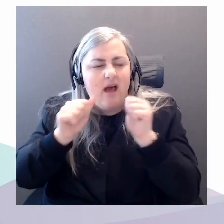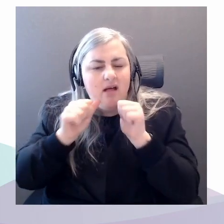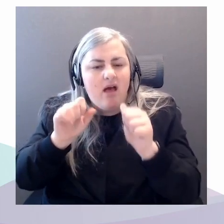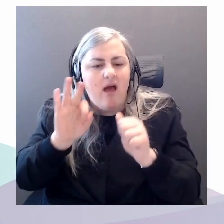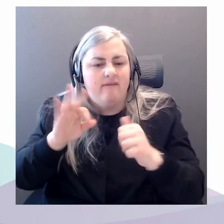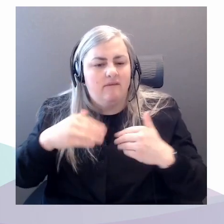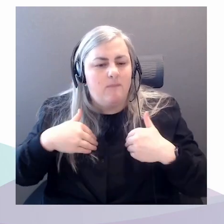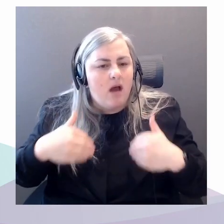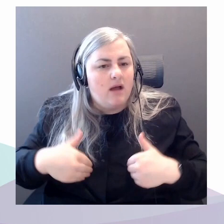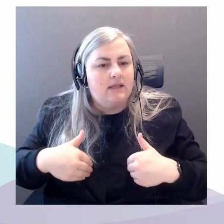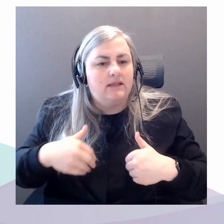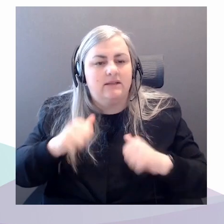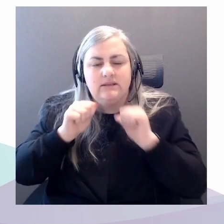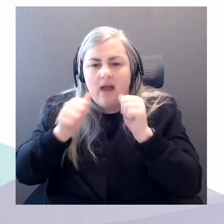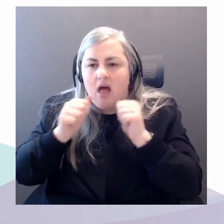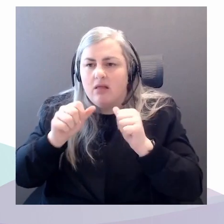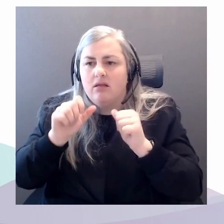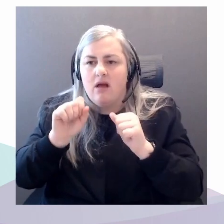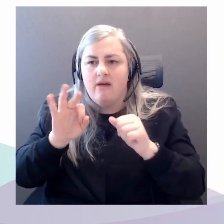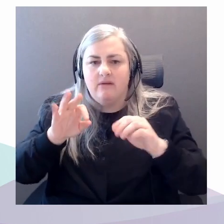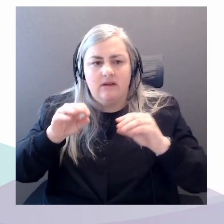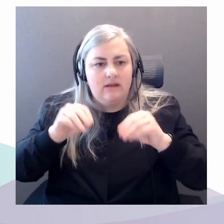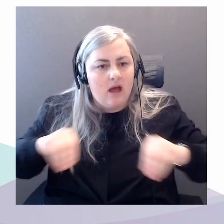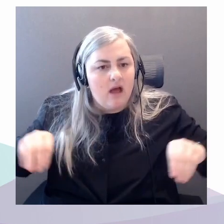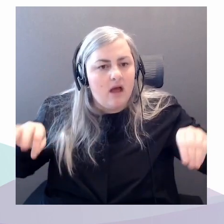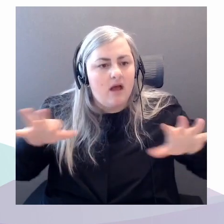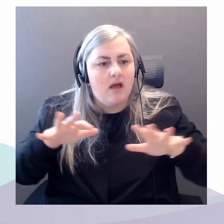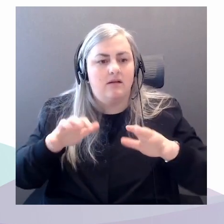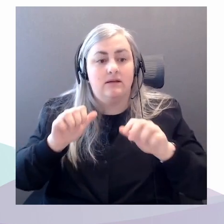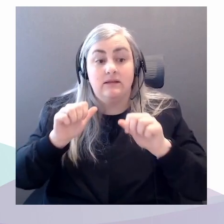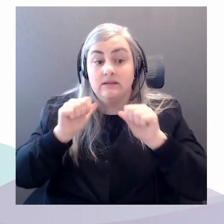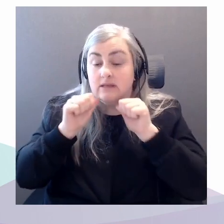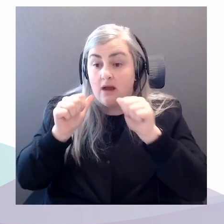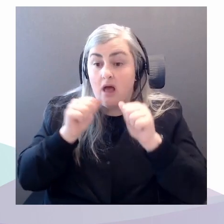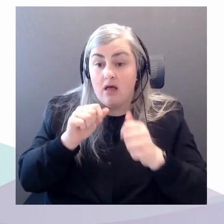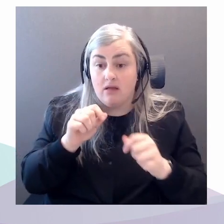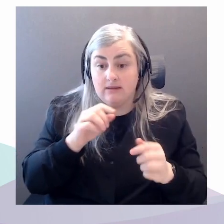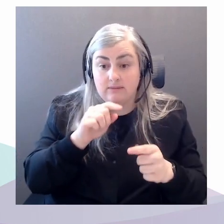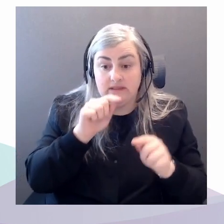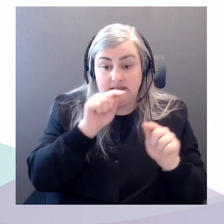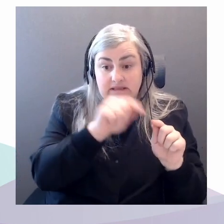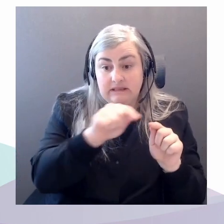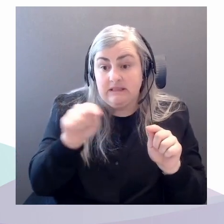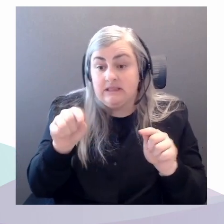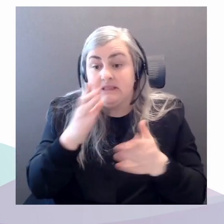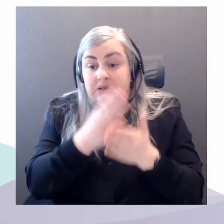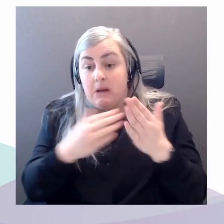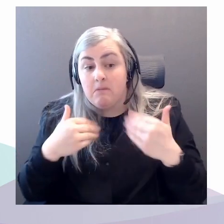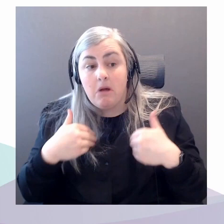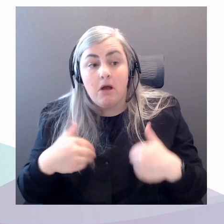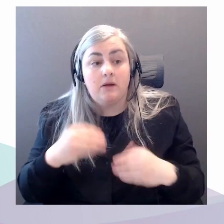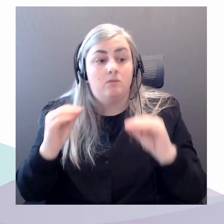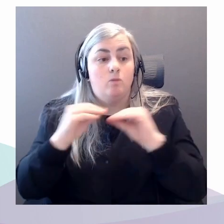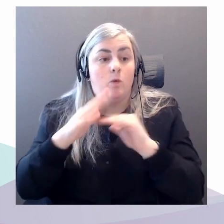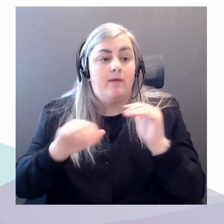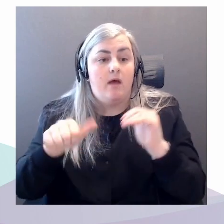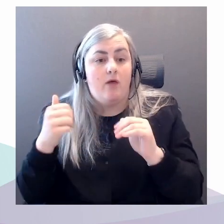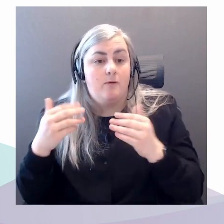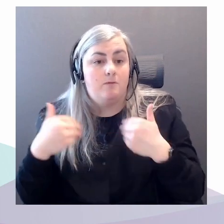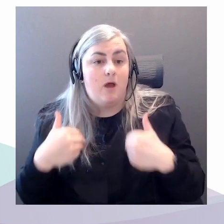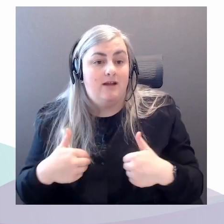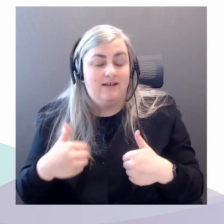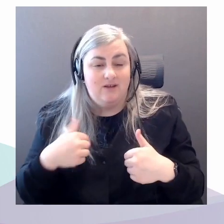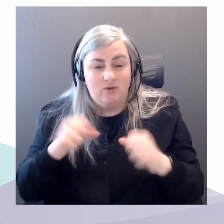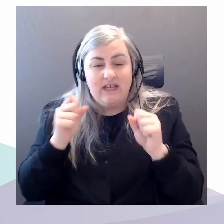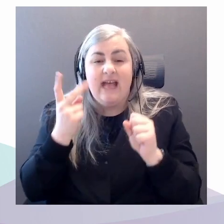the denial of some bodies more than other bodies. So I think we can see it everywhere we look, right? Efficiency is